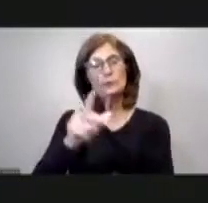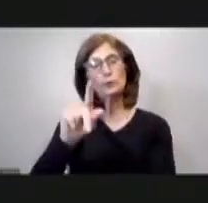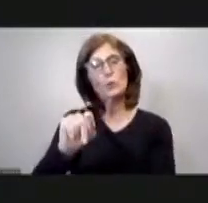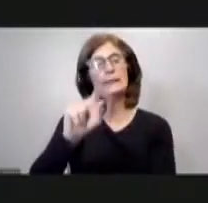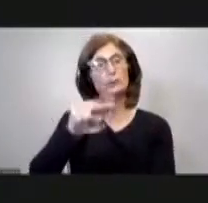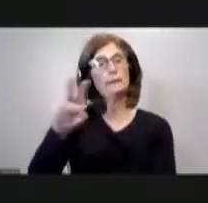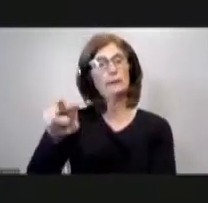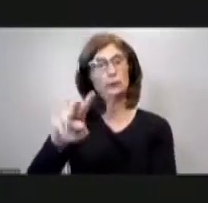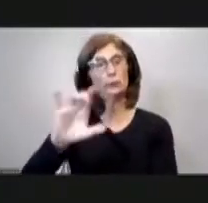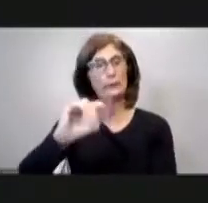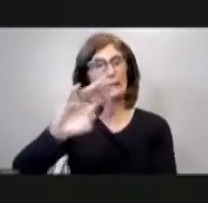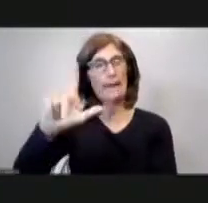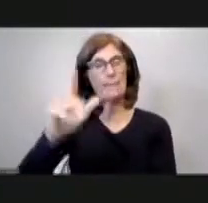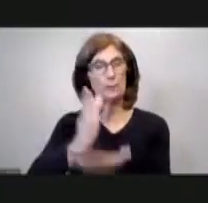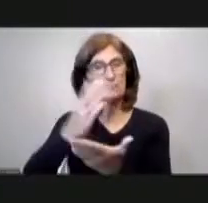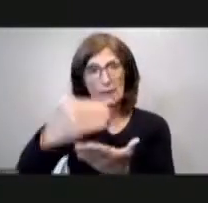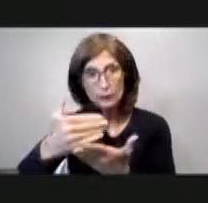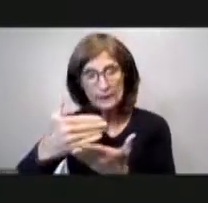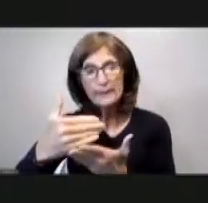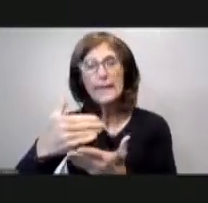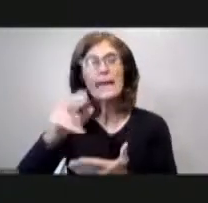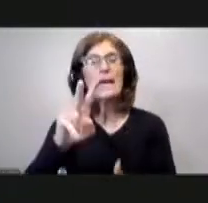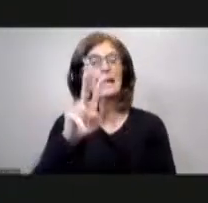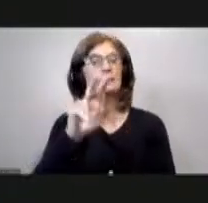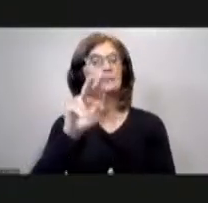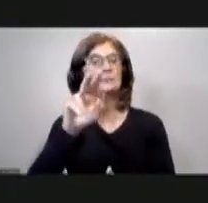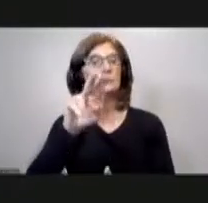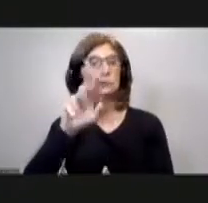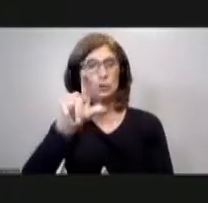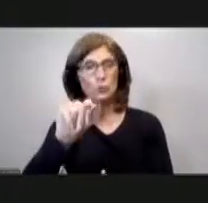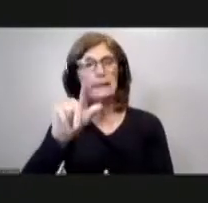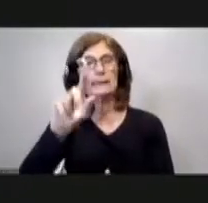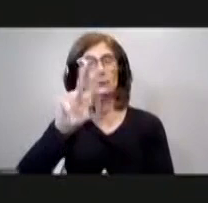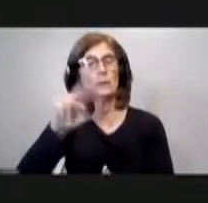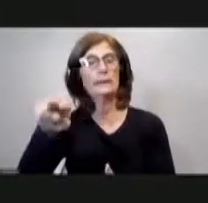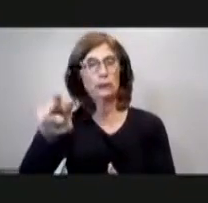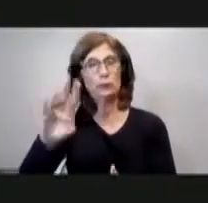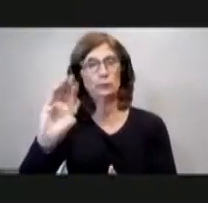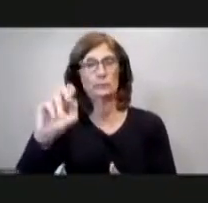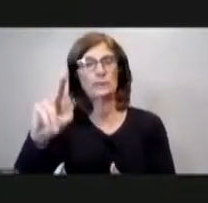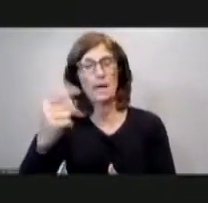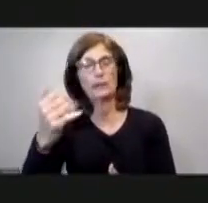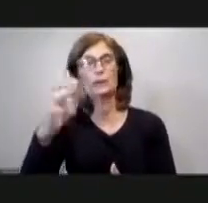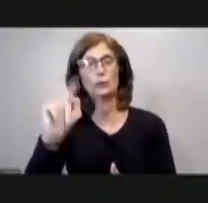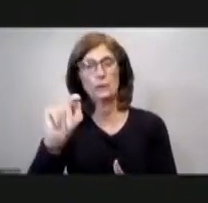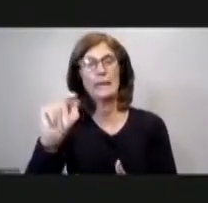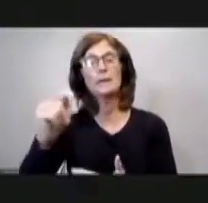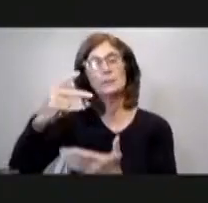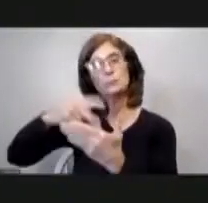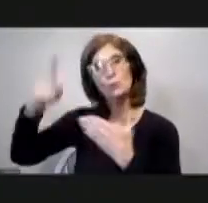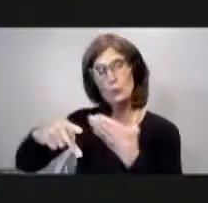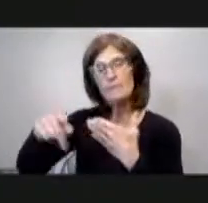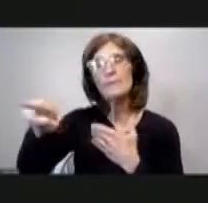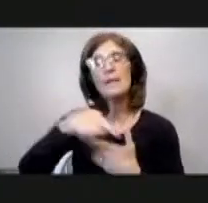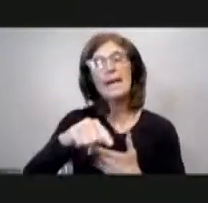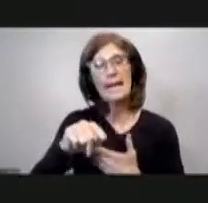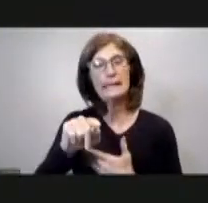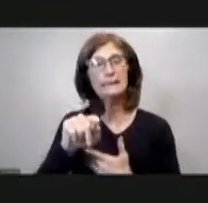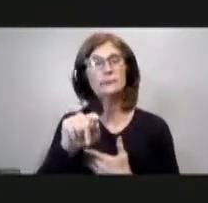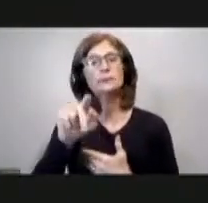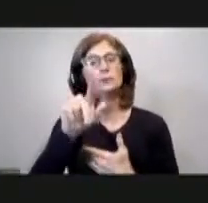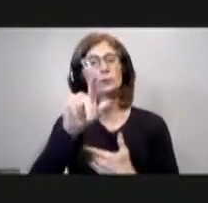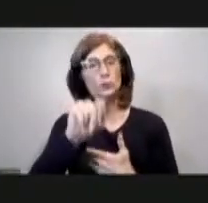capital budget and the 2022 community development block grant program and the 2022 through